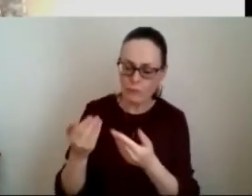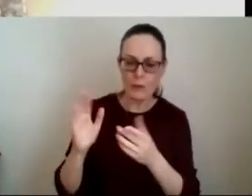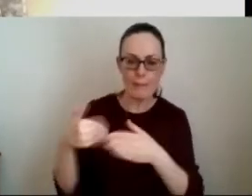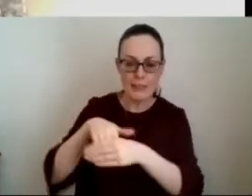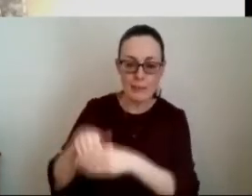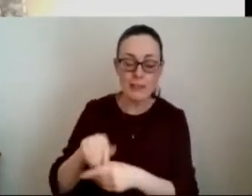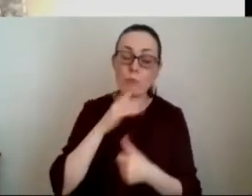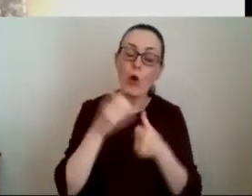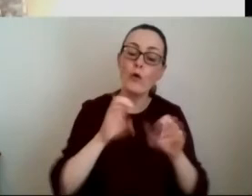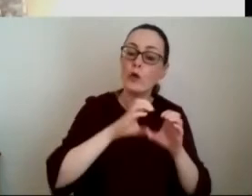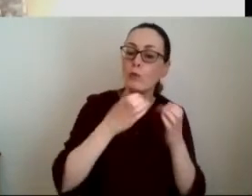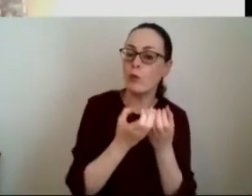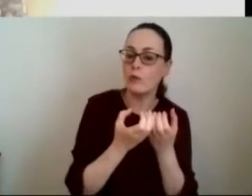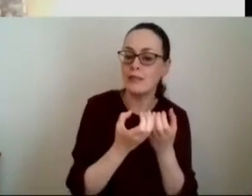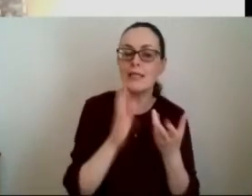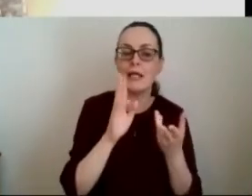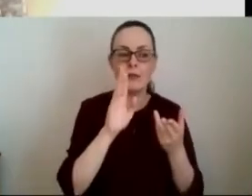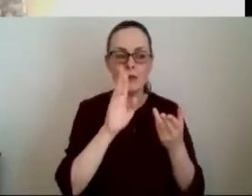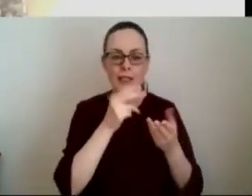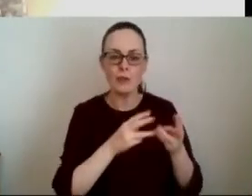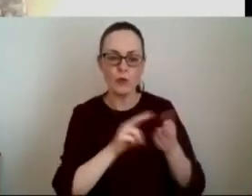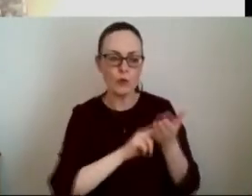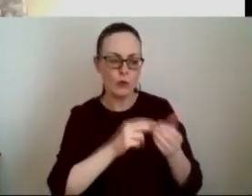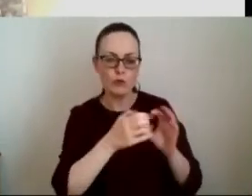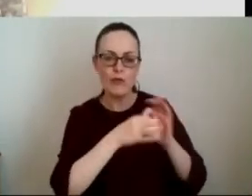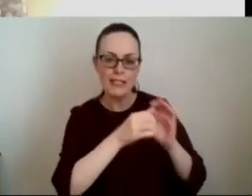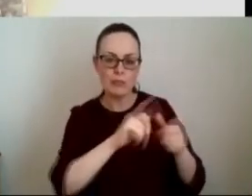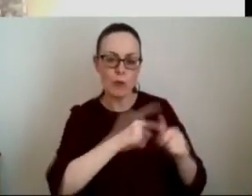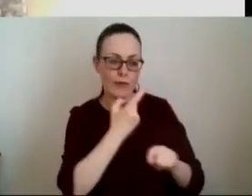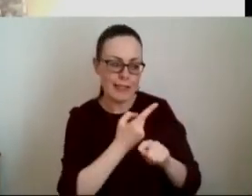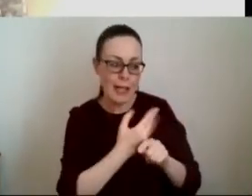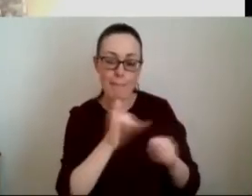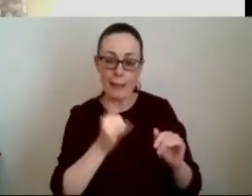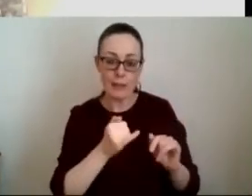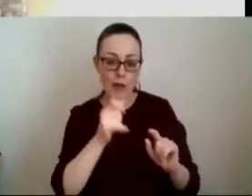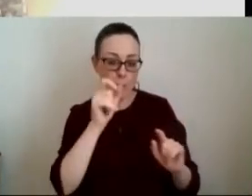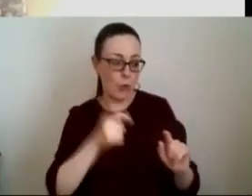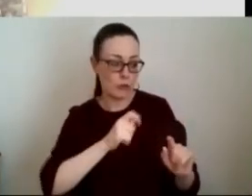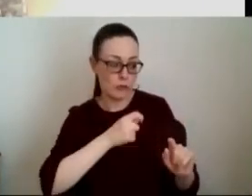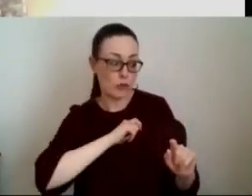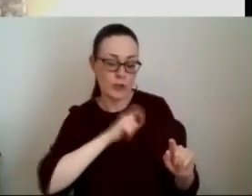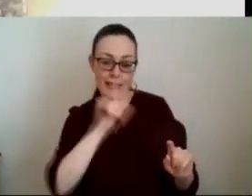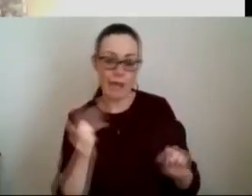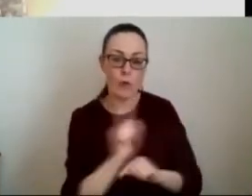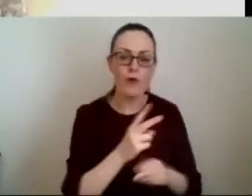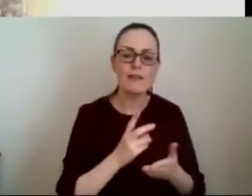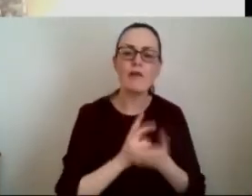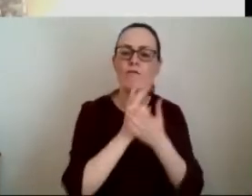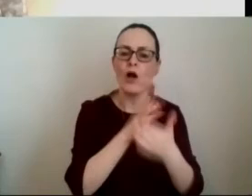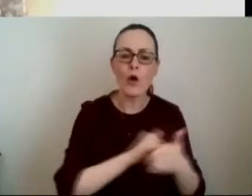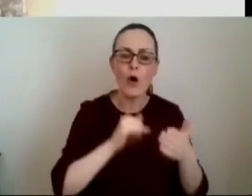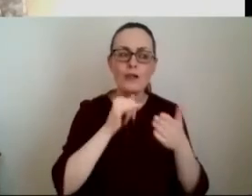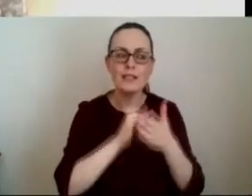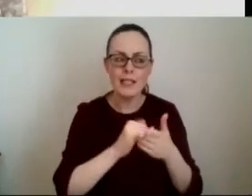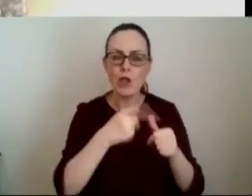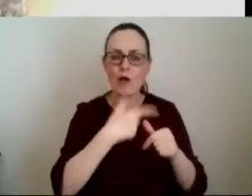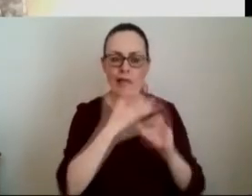communities it's using existing relationships providers that may be that are trusted some of the voluntary sector that work with those communities or